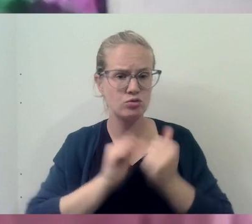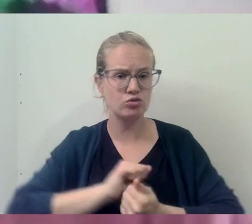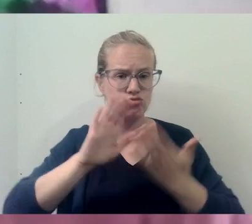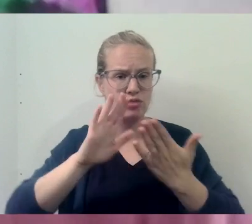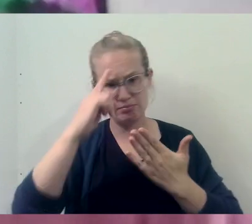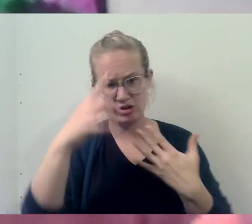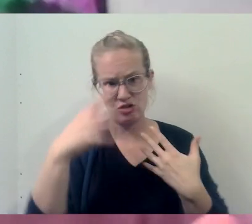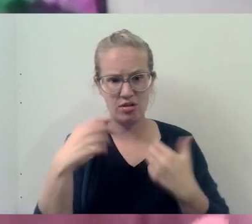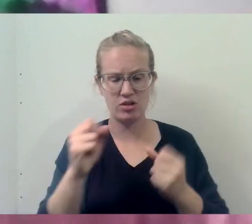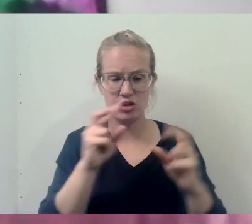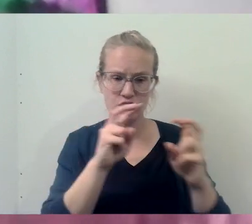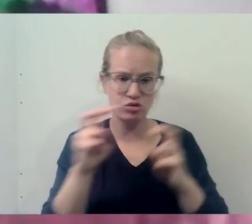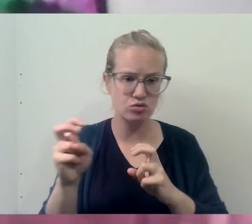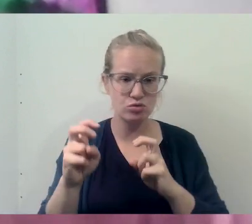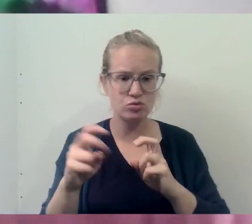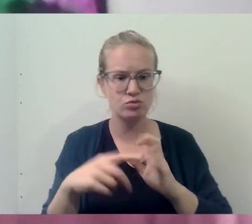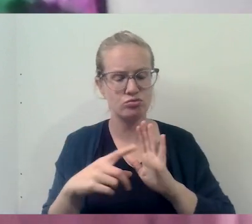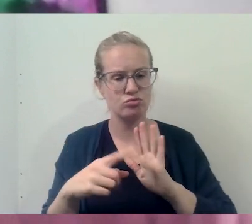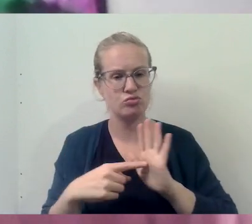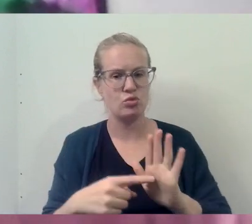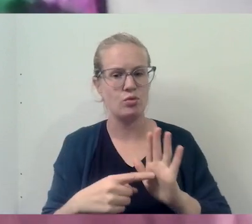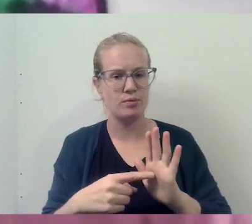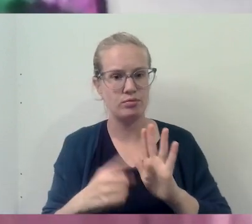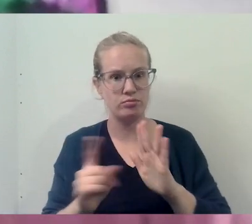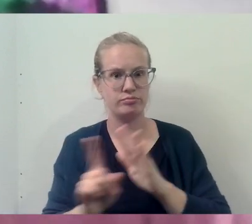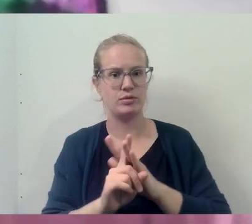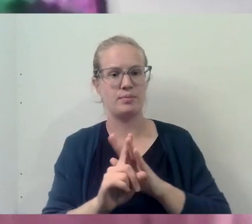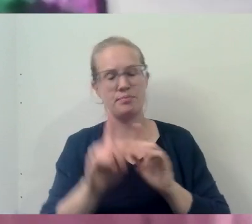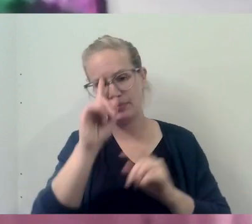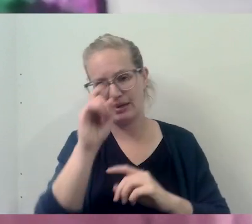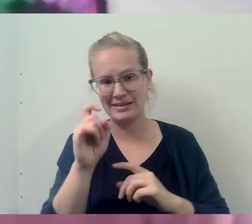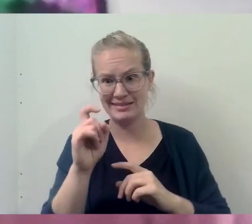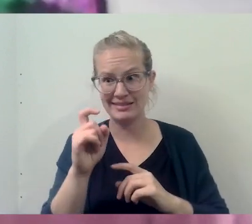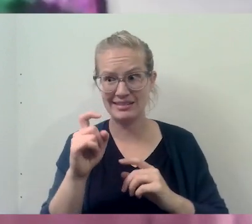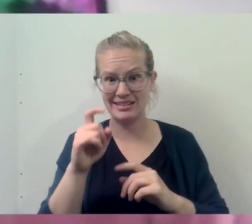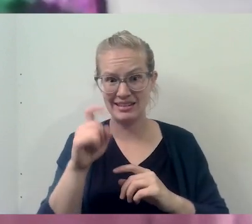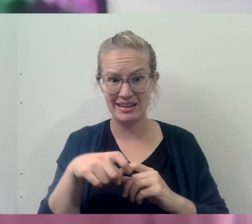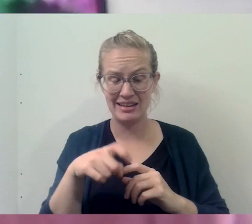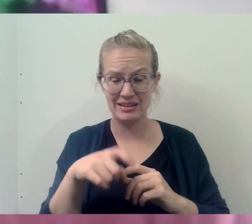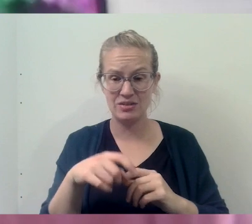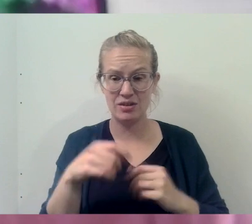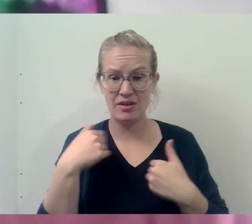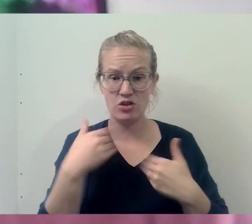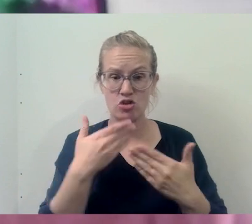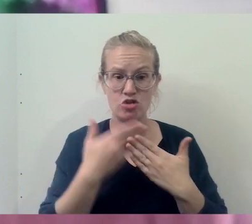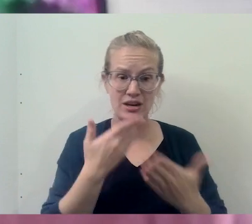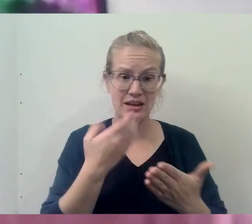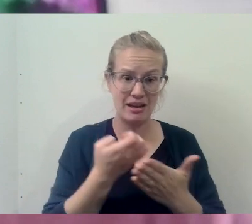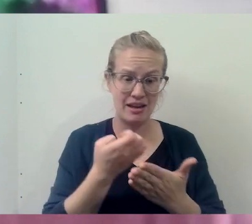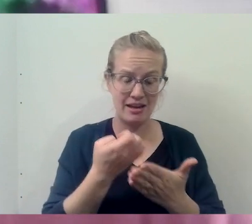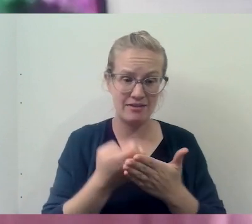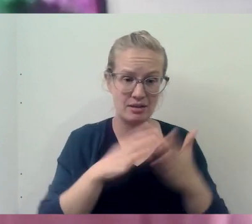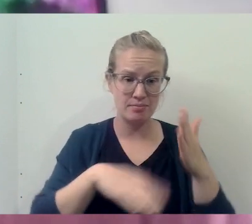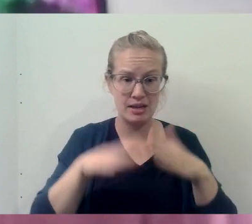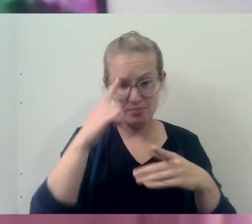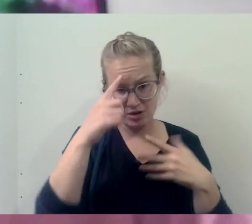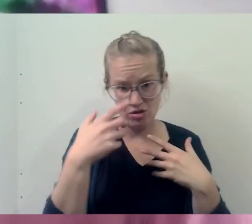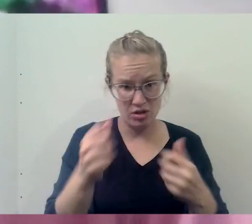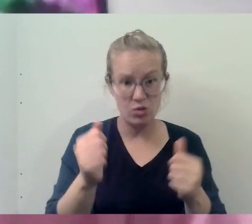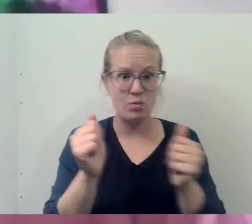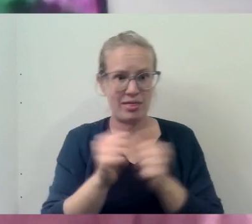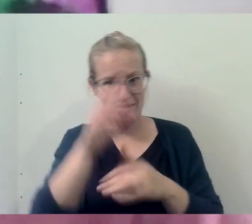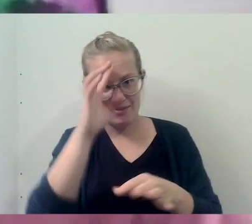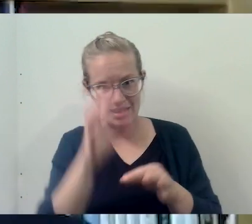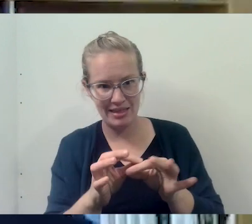mental health issues that are presented to them? Um, because there seems to be a need to integrate good evidence-based mental health with the faith.